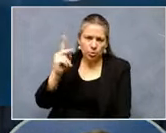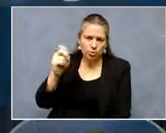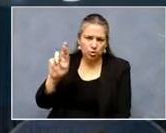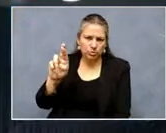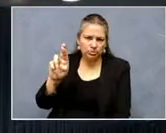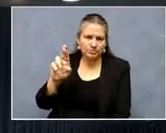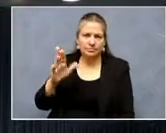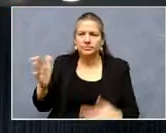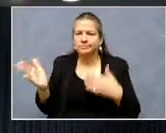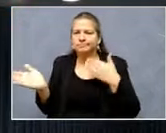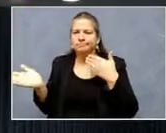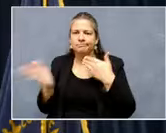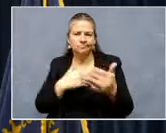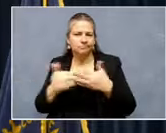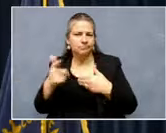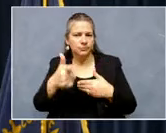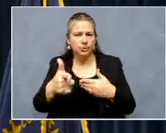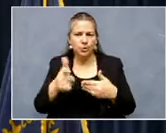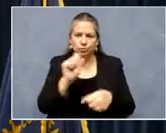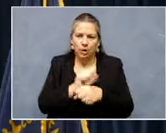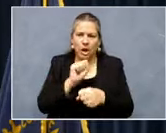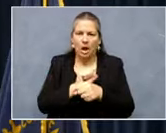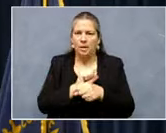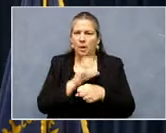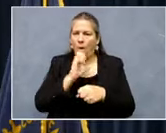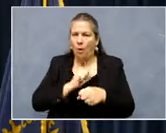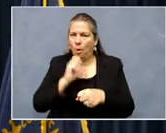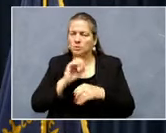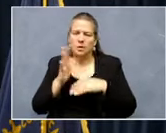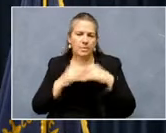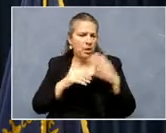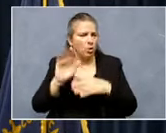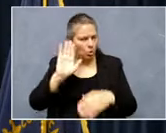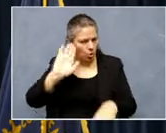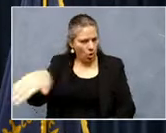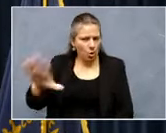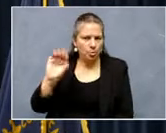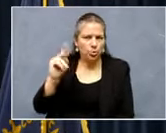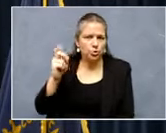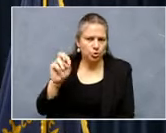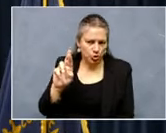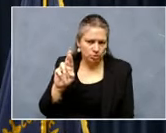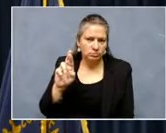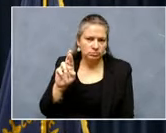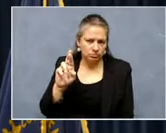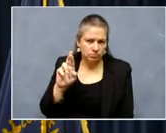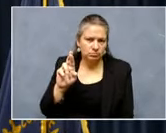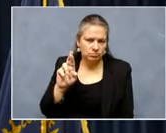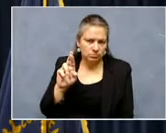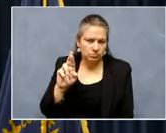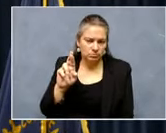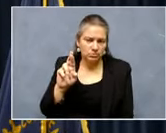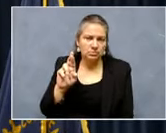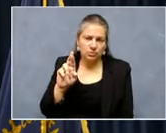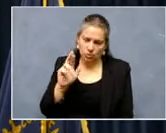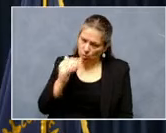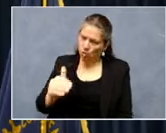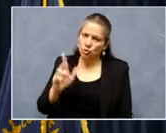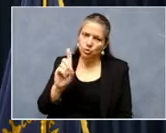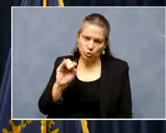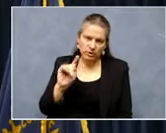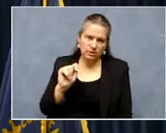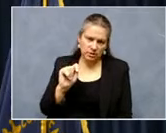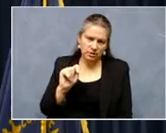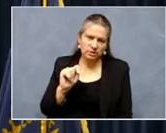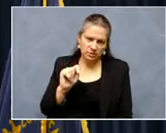is. If you got J&J, go get your booster, go get it now. I would act with some urgency in all this. I